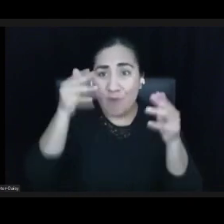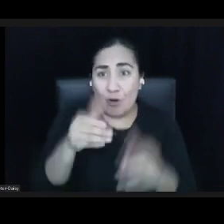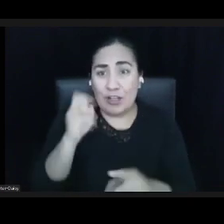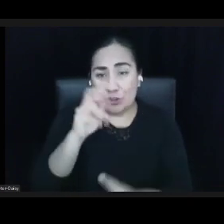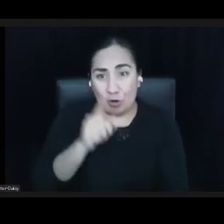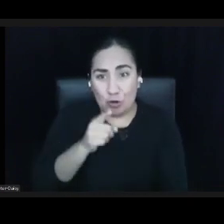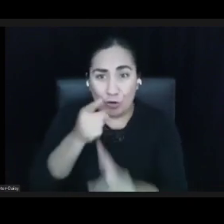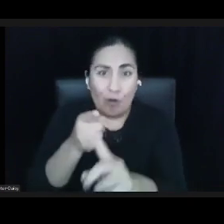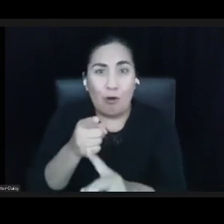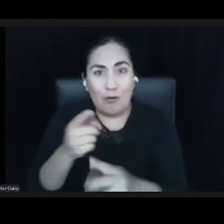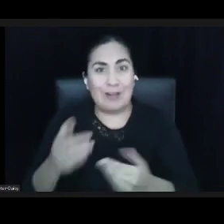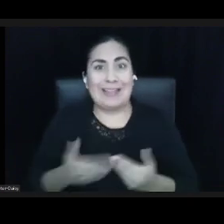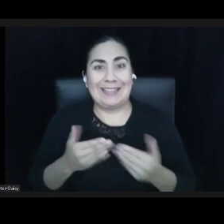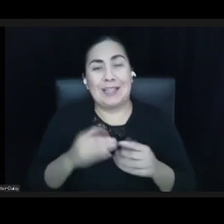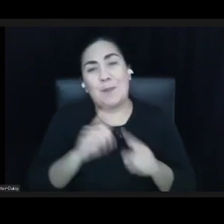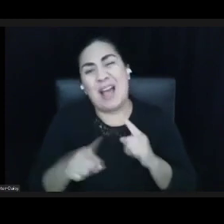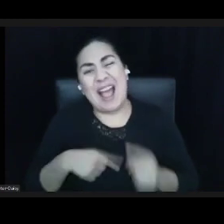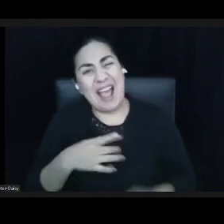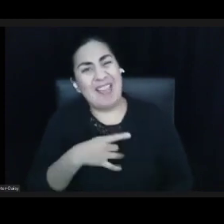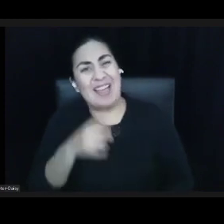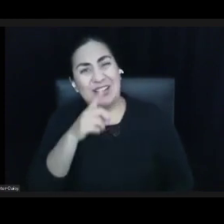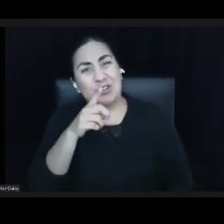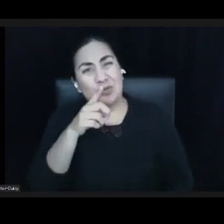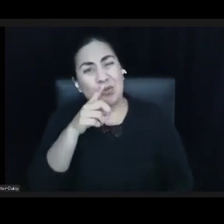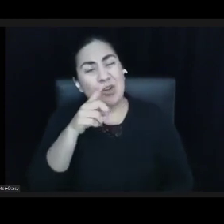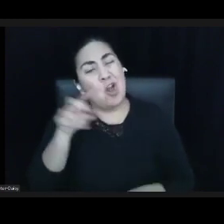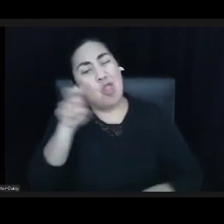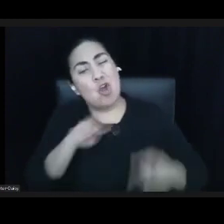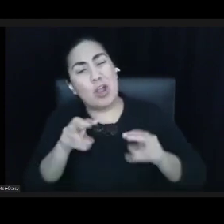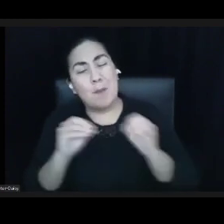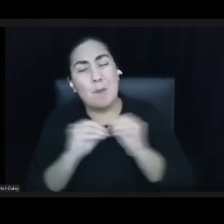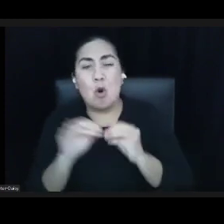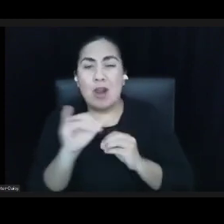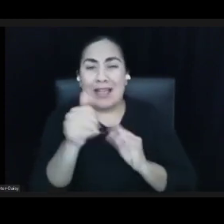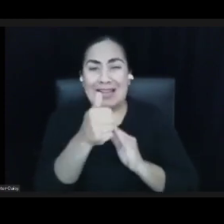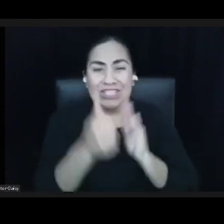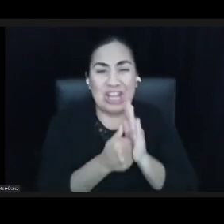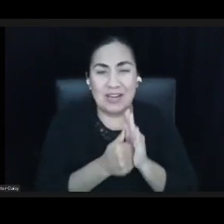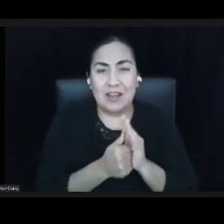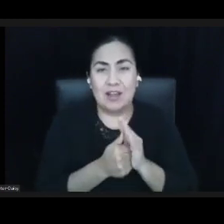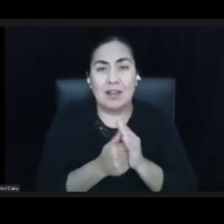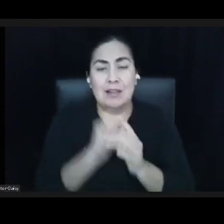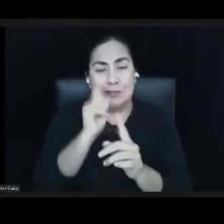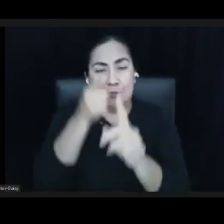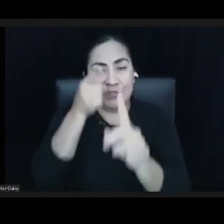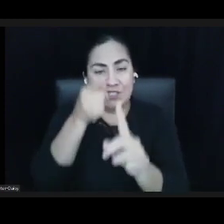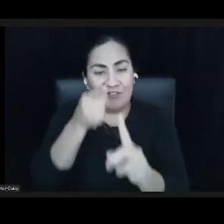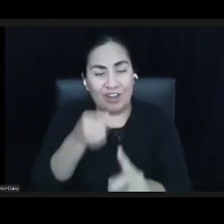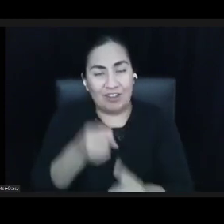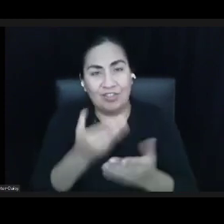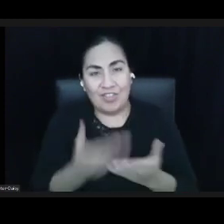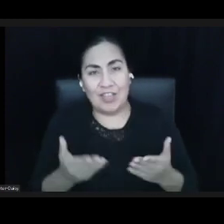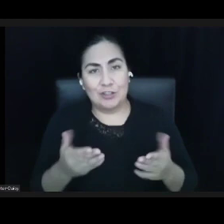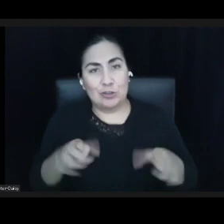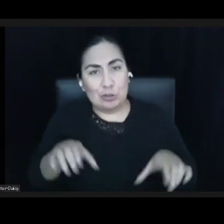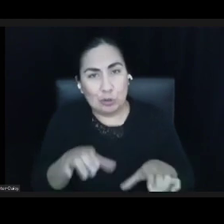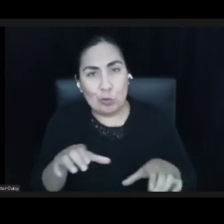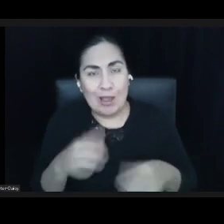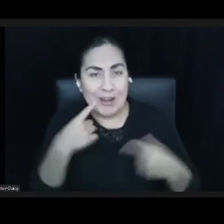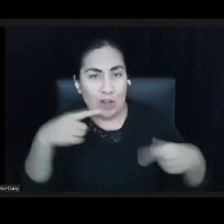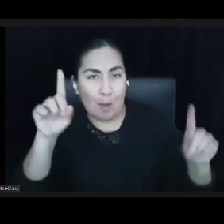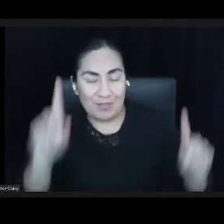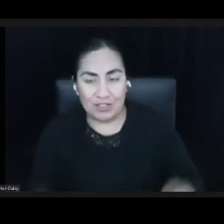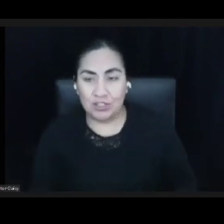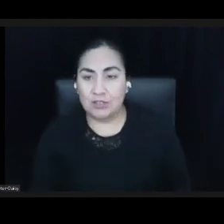of it more as an agenda with specific things to do and accomplish. I think it's important to share this